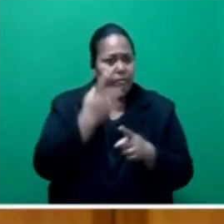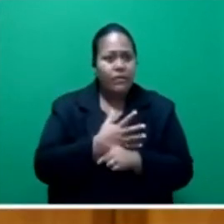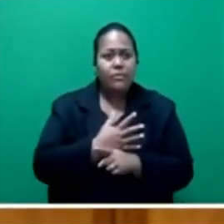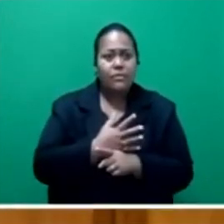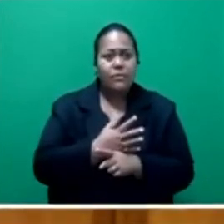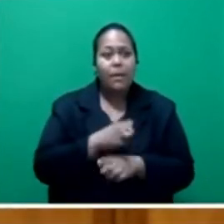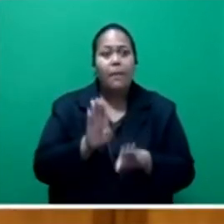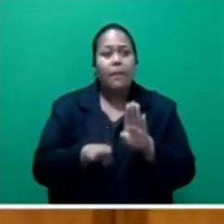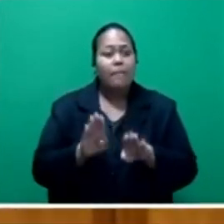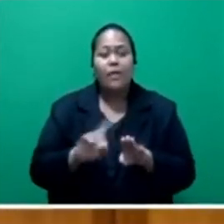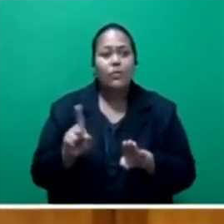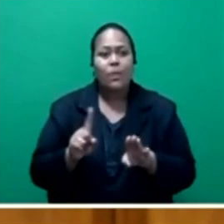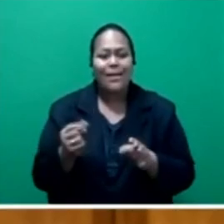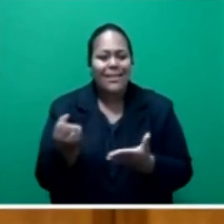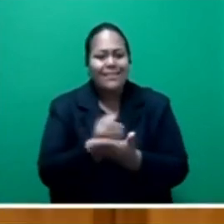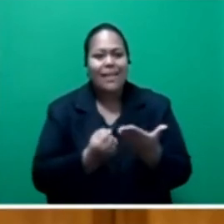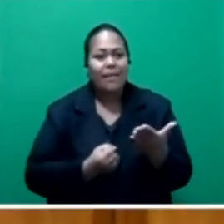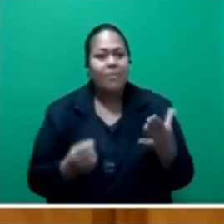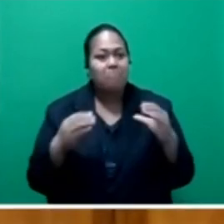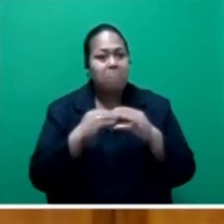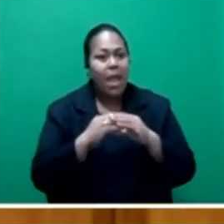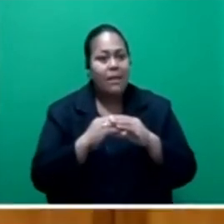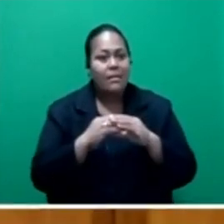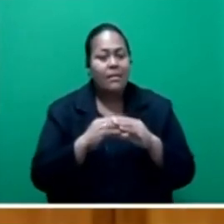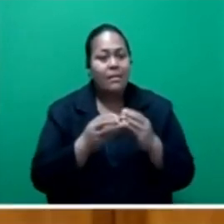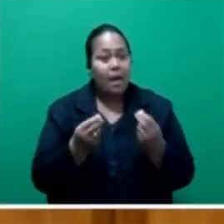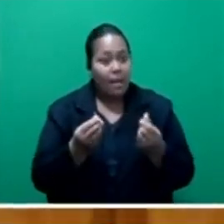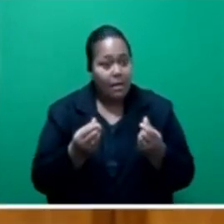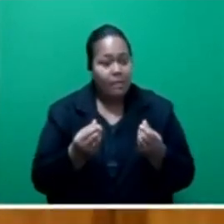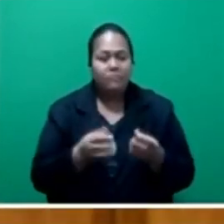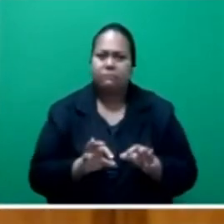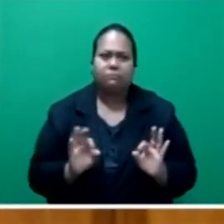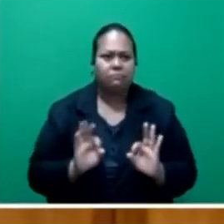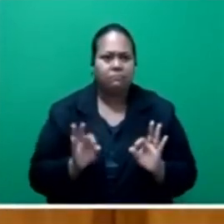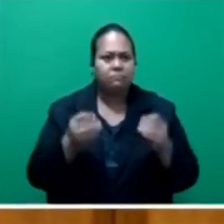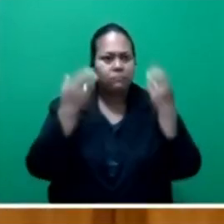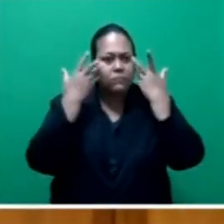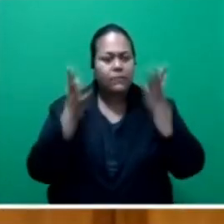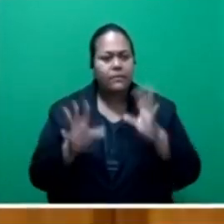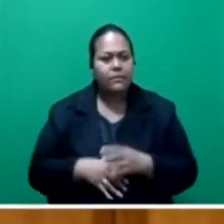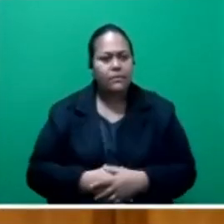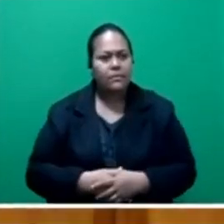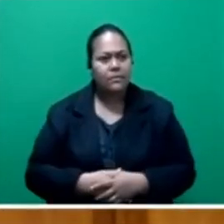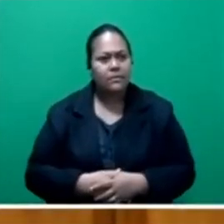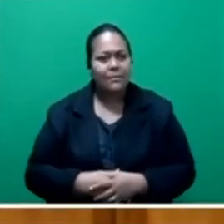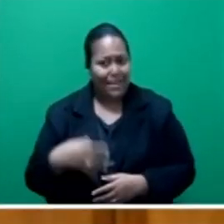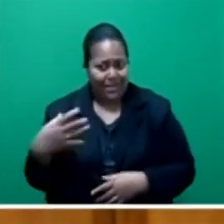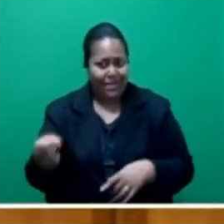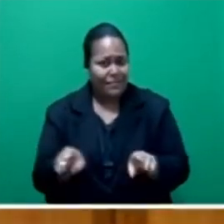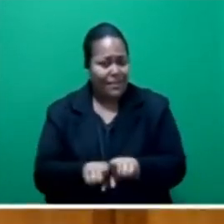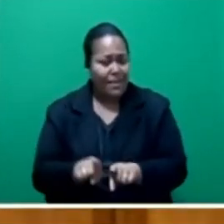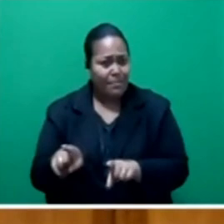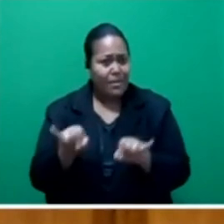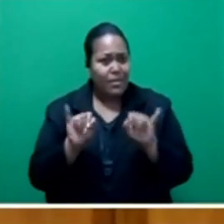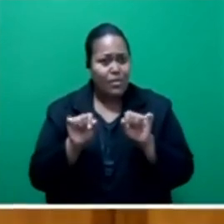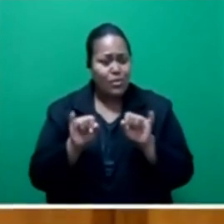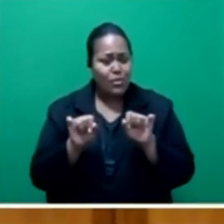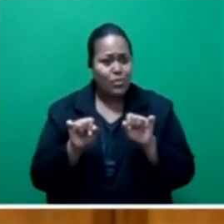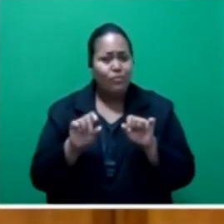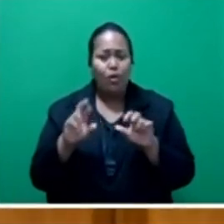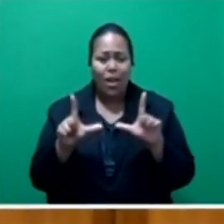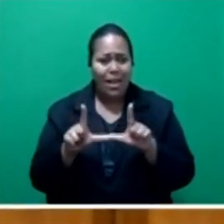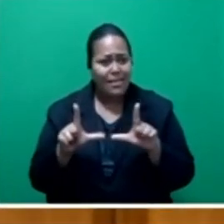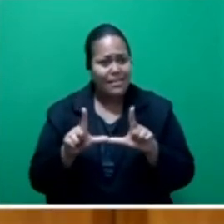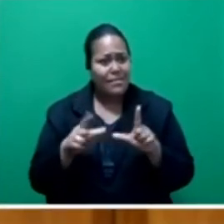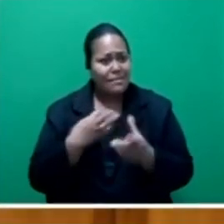speaker, sir, nobody knows. Will it suffer the same fate as the payment of license fees to Ngole Ngole owners? Perhaps only